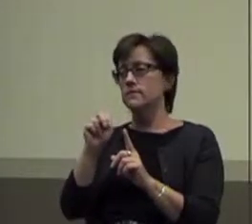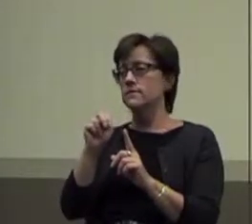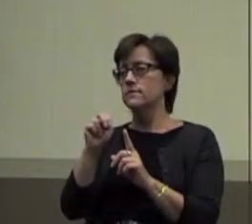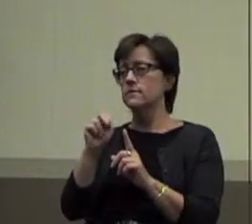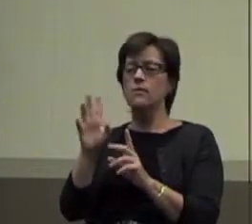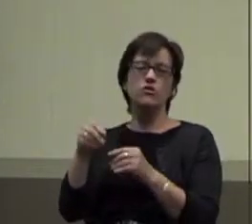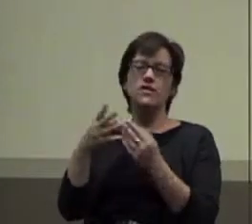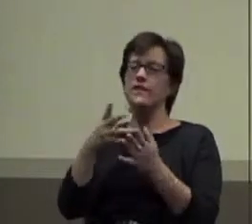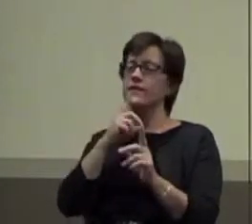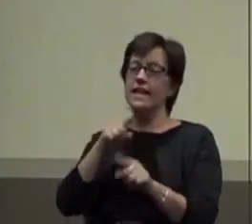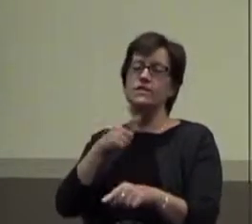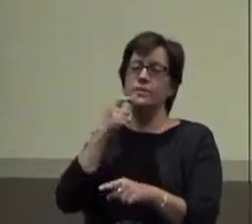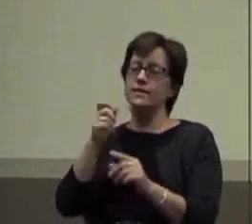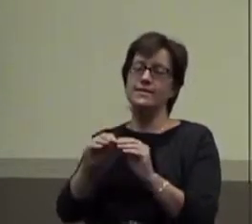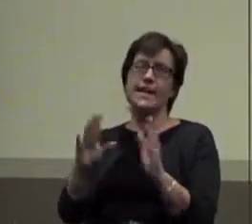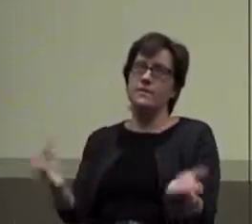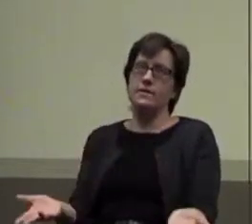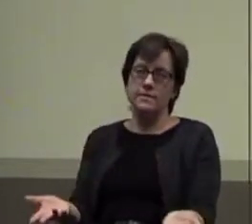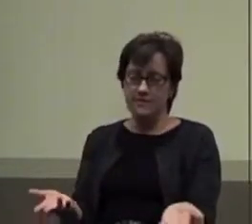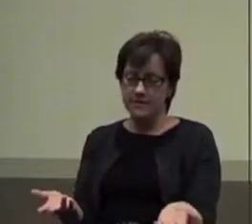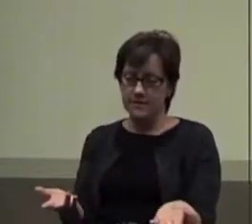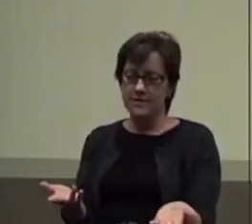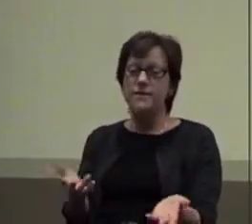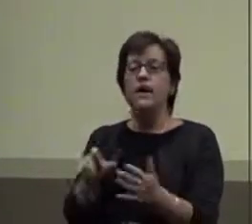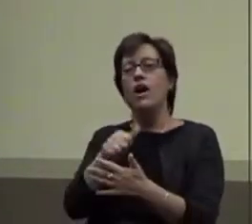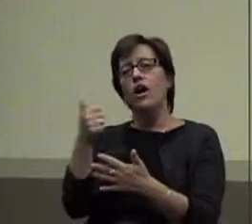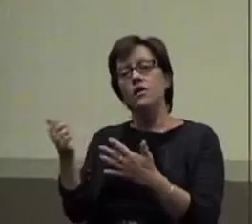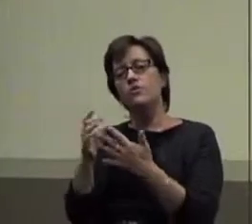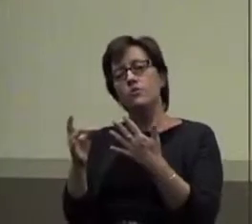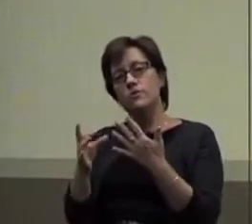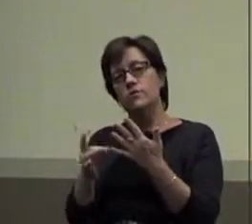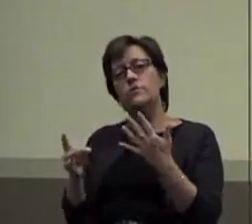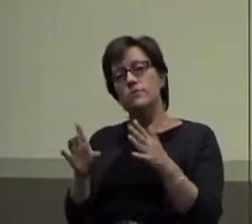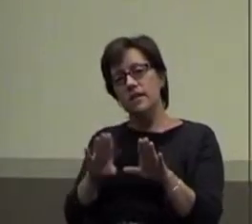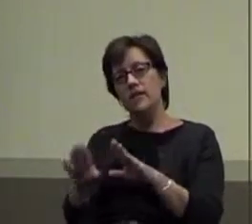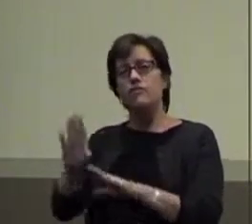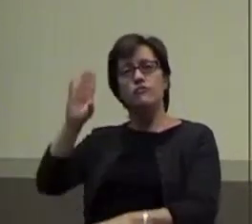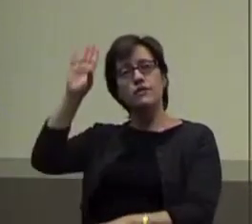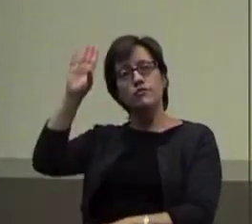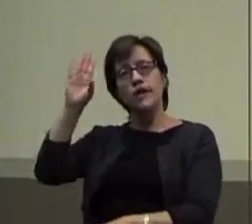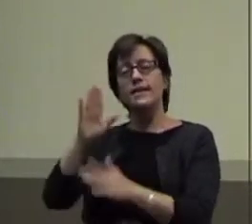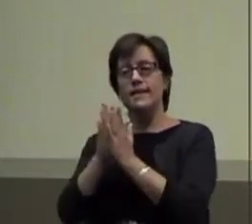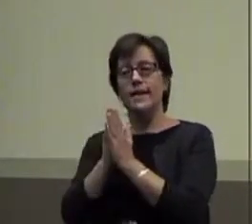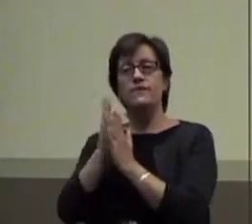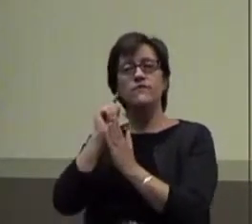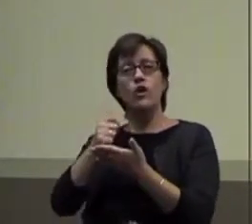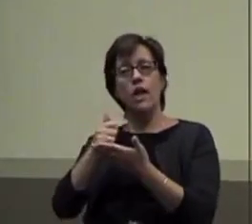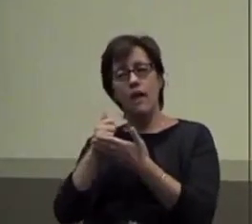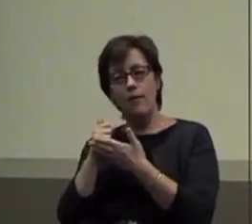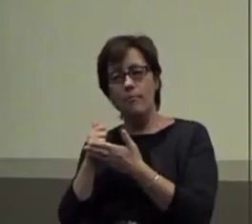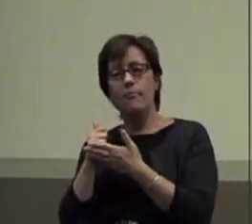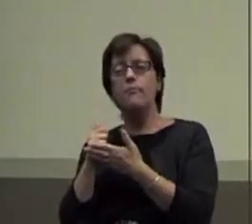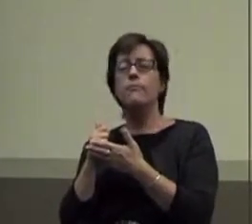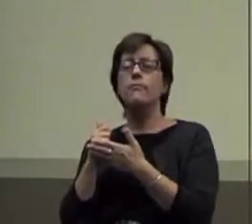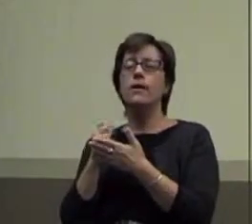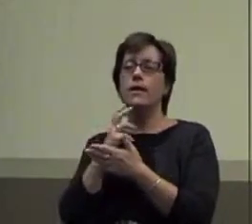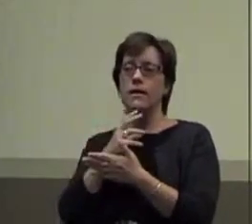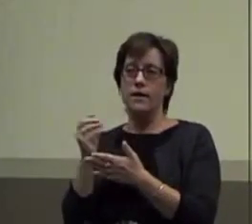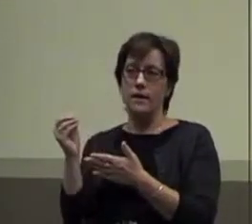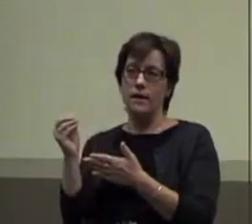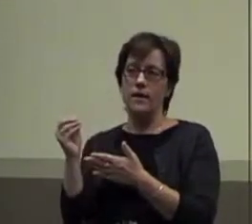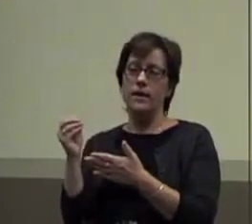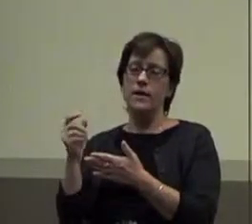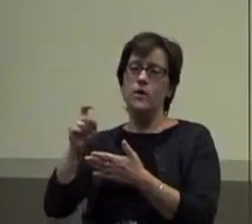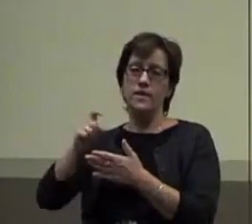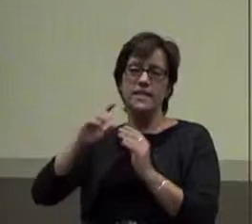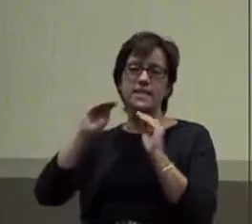I'm just going to give you the answer because it's pretty obvious here. The alternate behavior is to raise your hand and ask for help. And